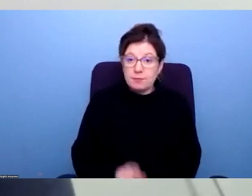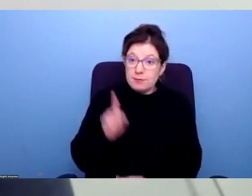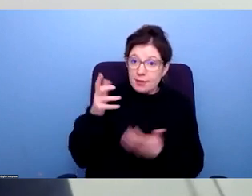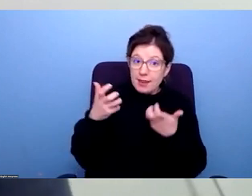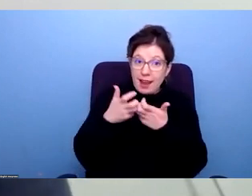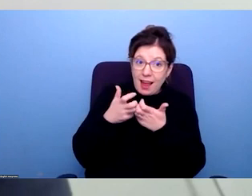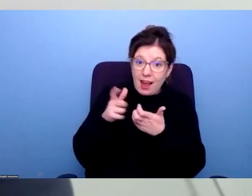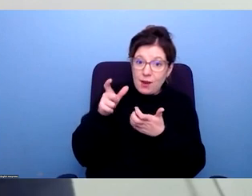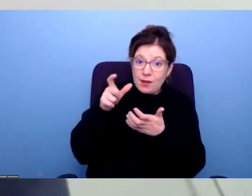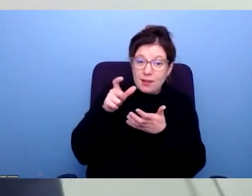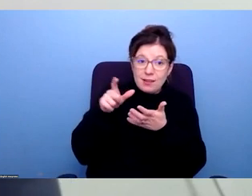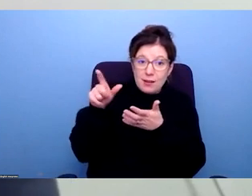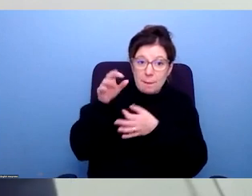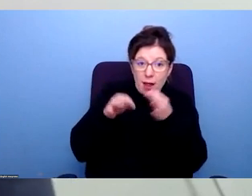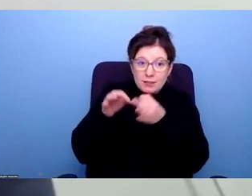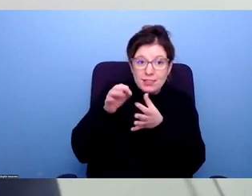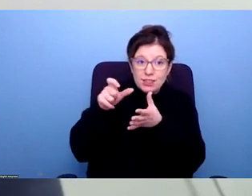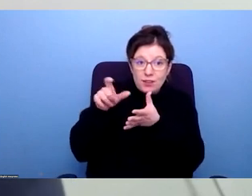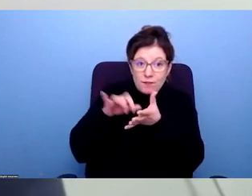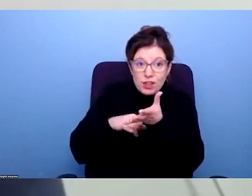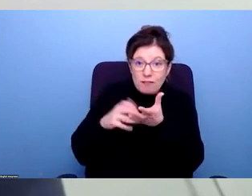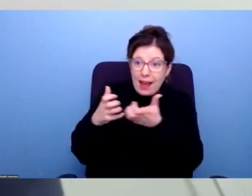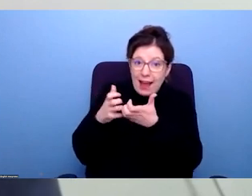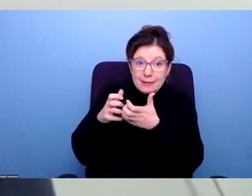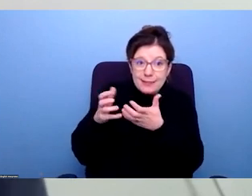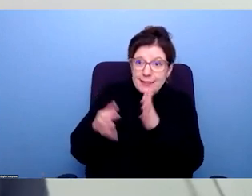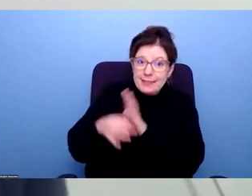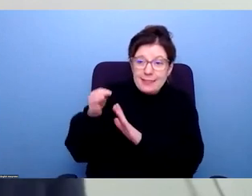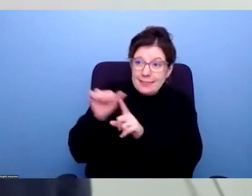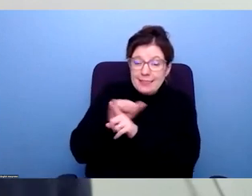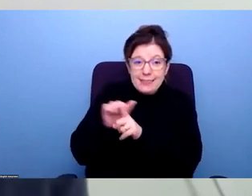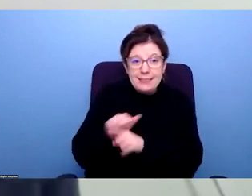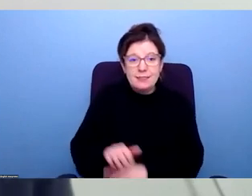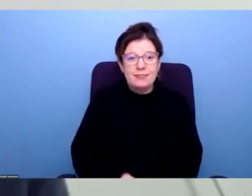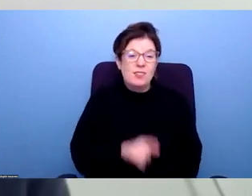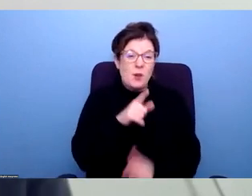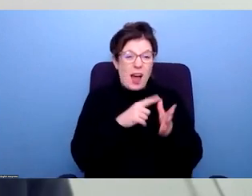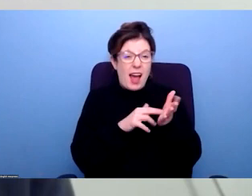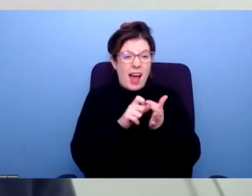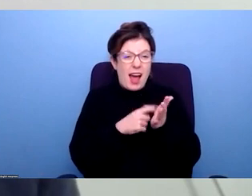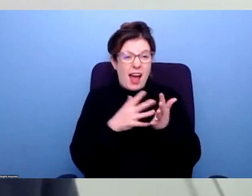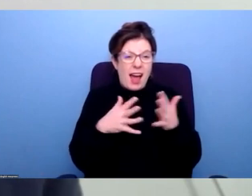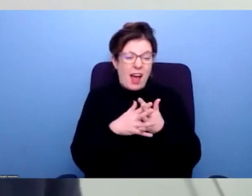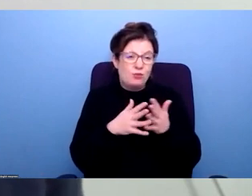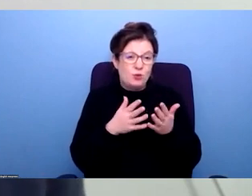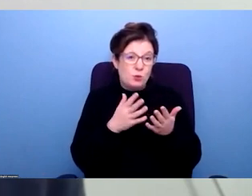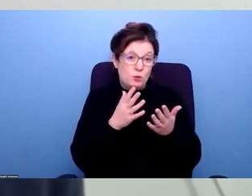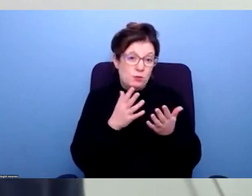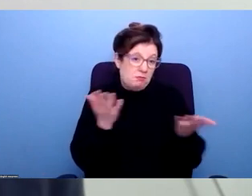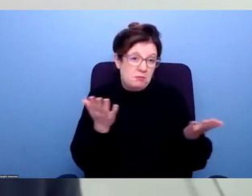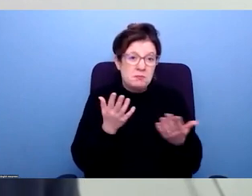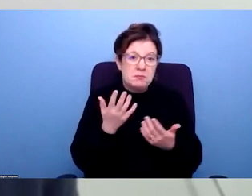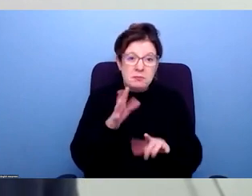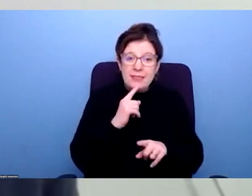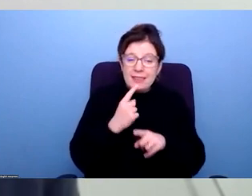that really, I guess is the question. I mean, I think one of the things is, we've touched on earlier, Andrew was around finding mechanisms and